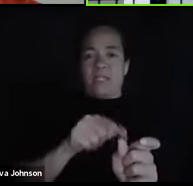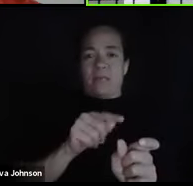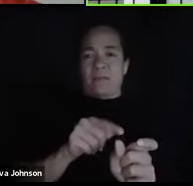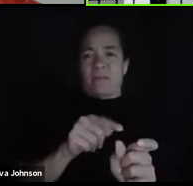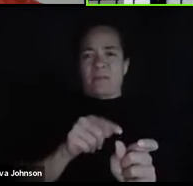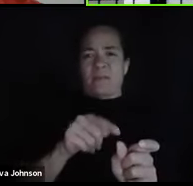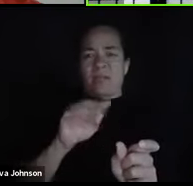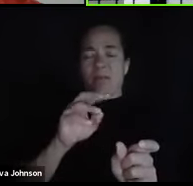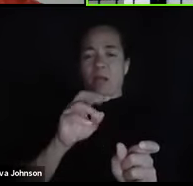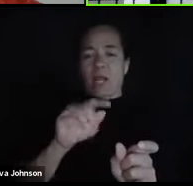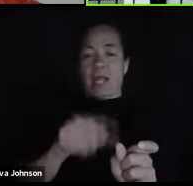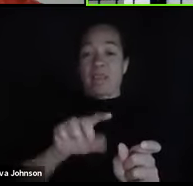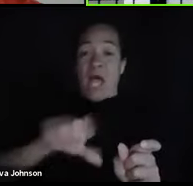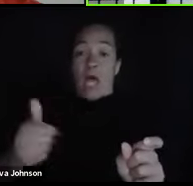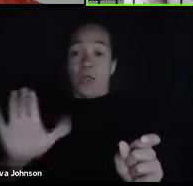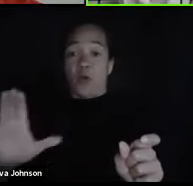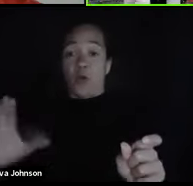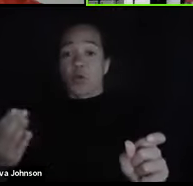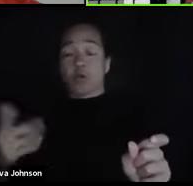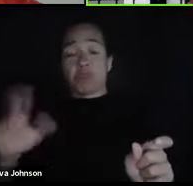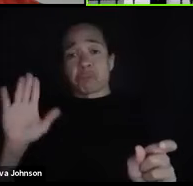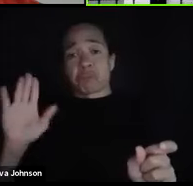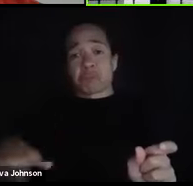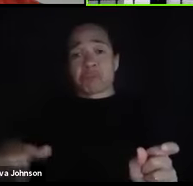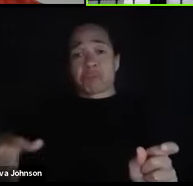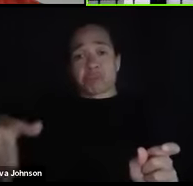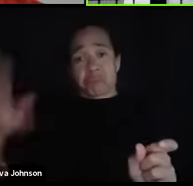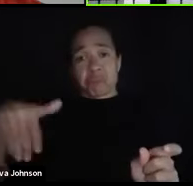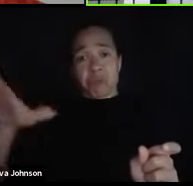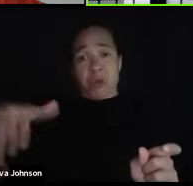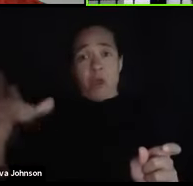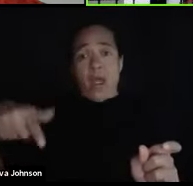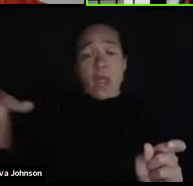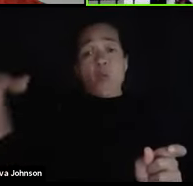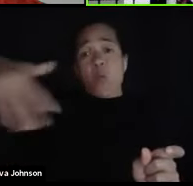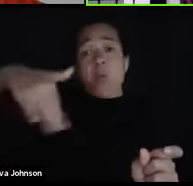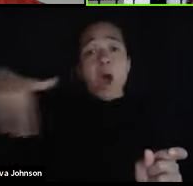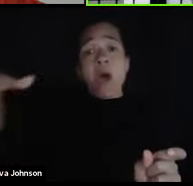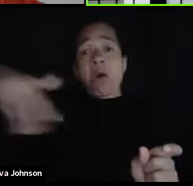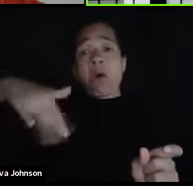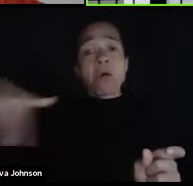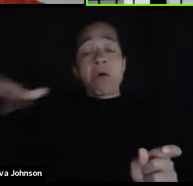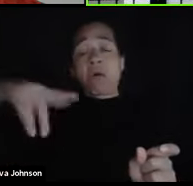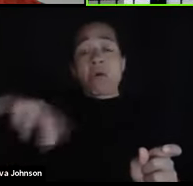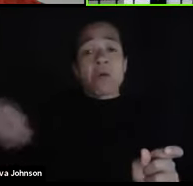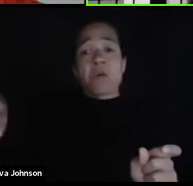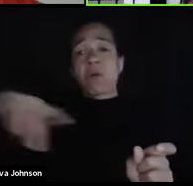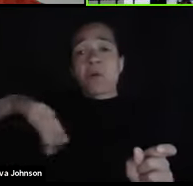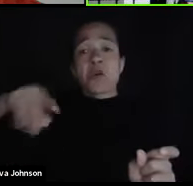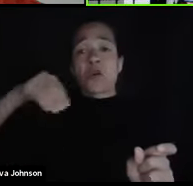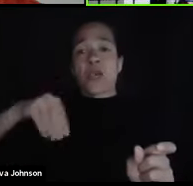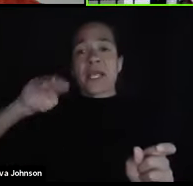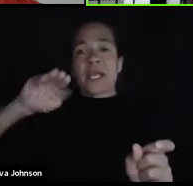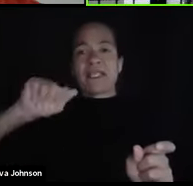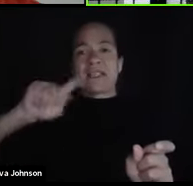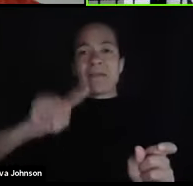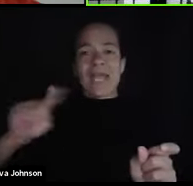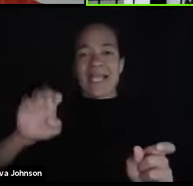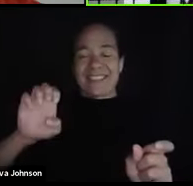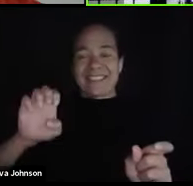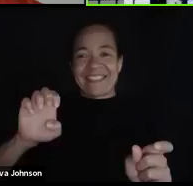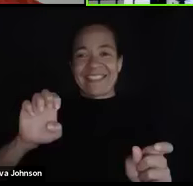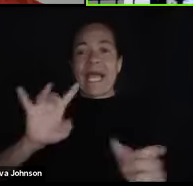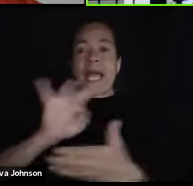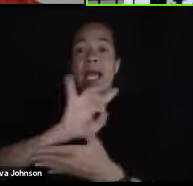group were allowed to continue wandering around the maze. Eight